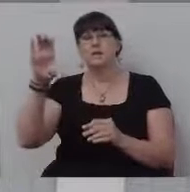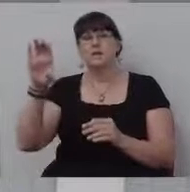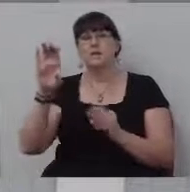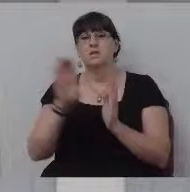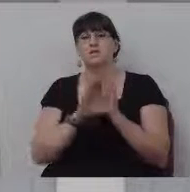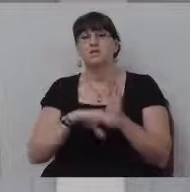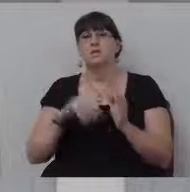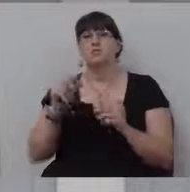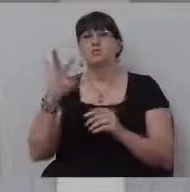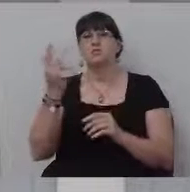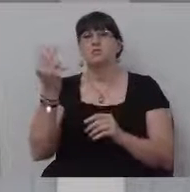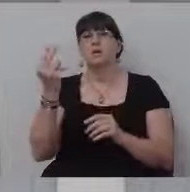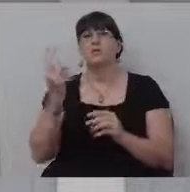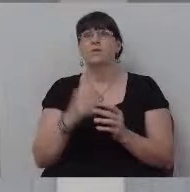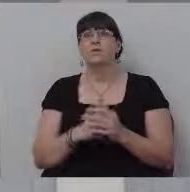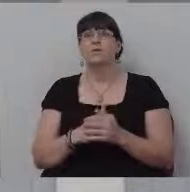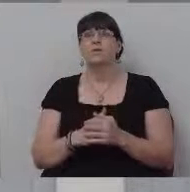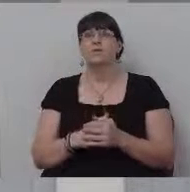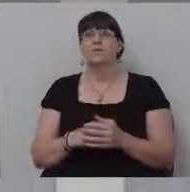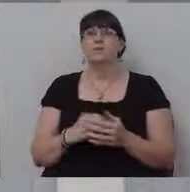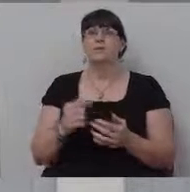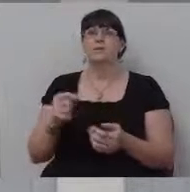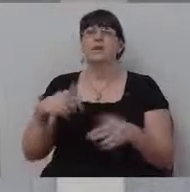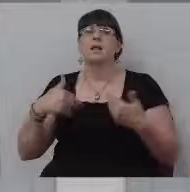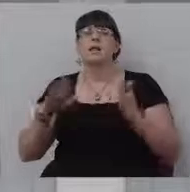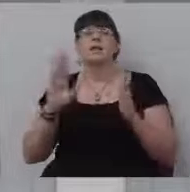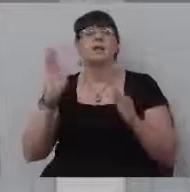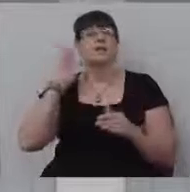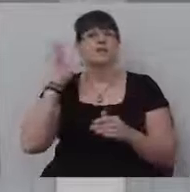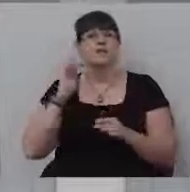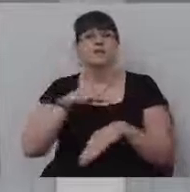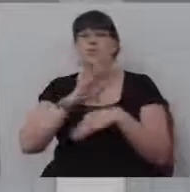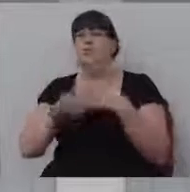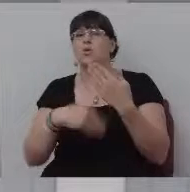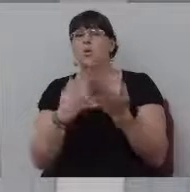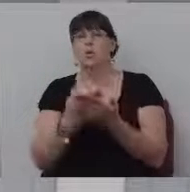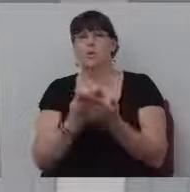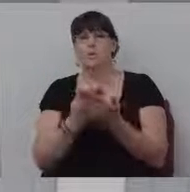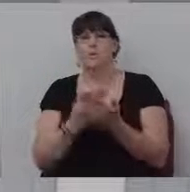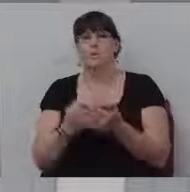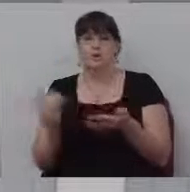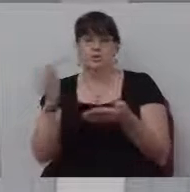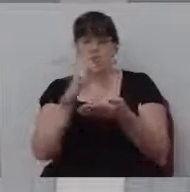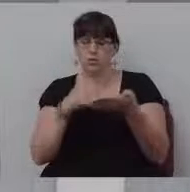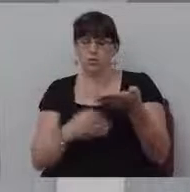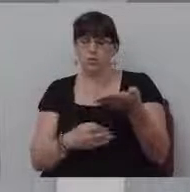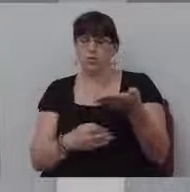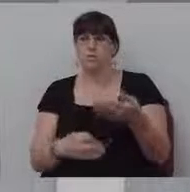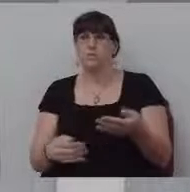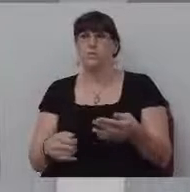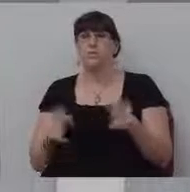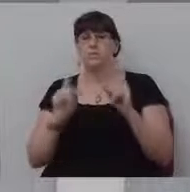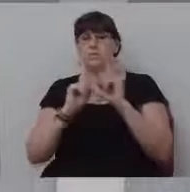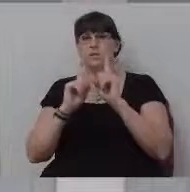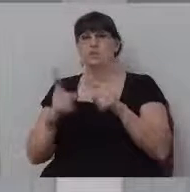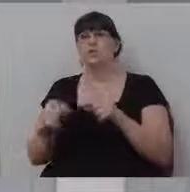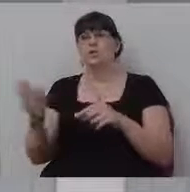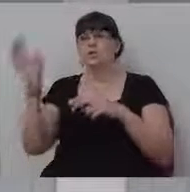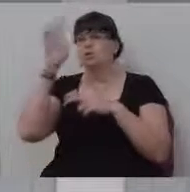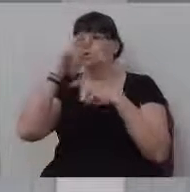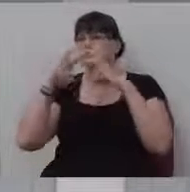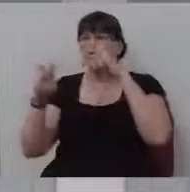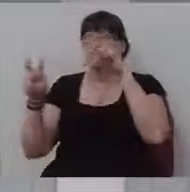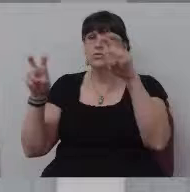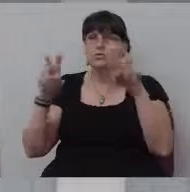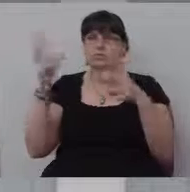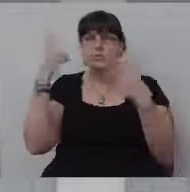13 through 14, the Bible says that he's writing, says, let us hear the whole conclusion. So he's gone through all this question. He says, I'm going to go out and search. I'm going